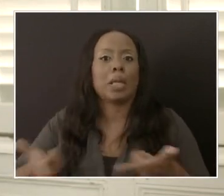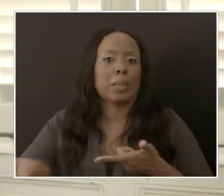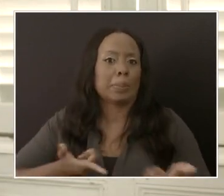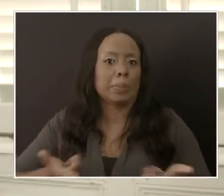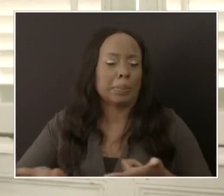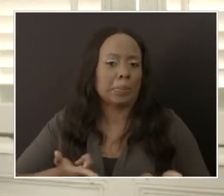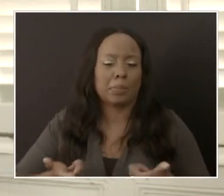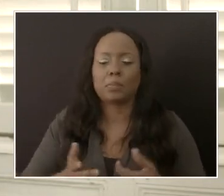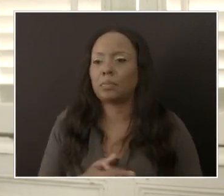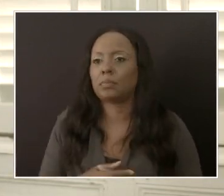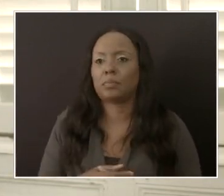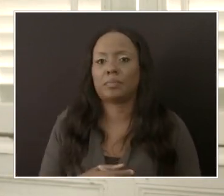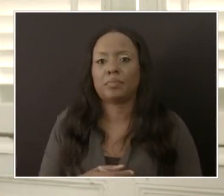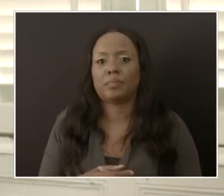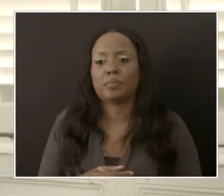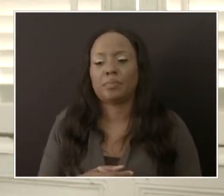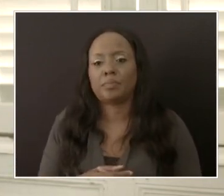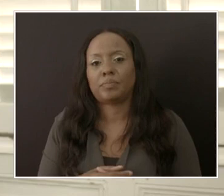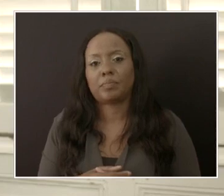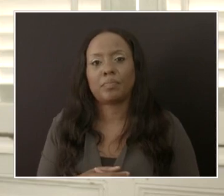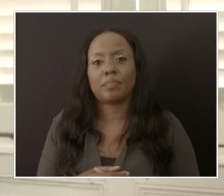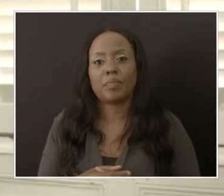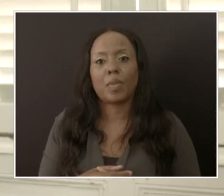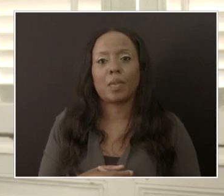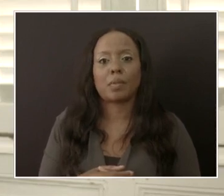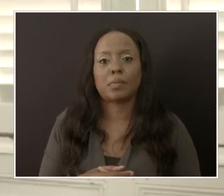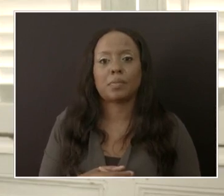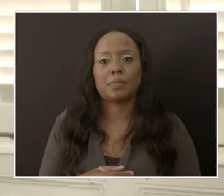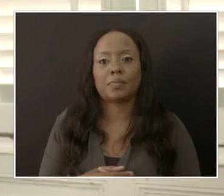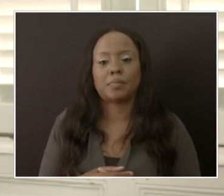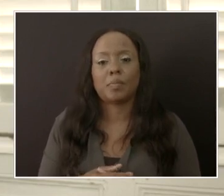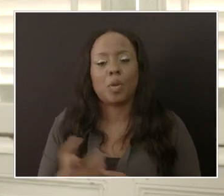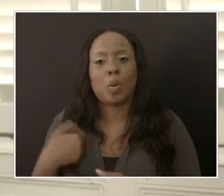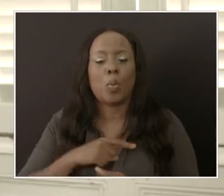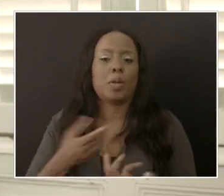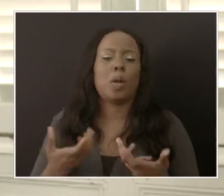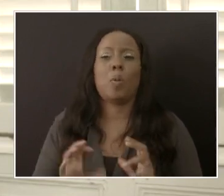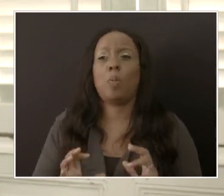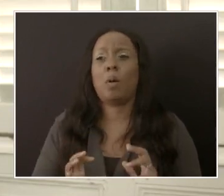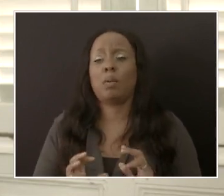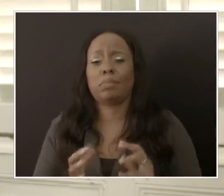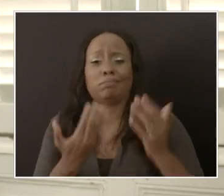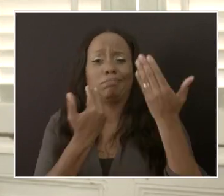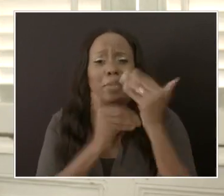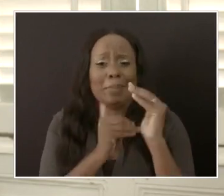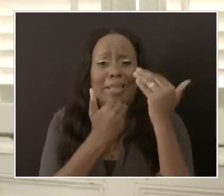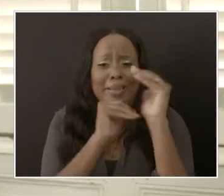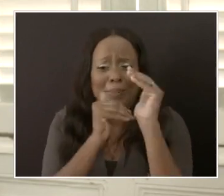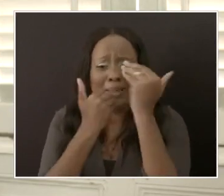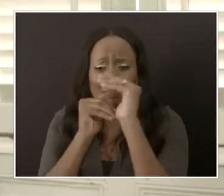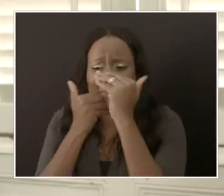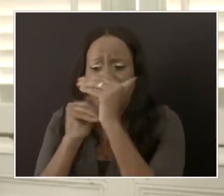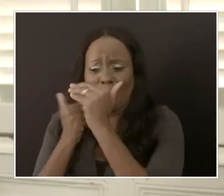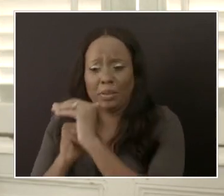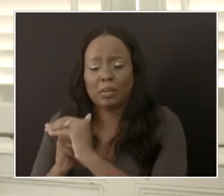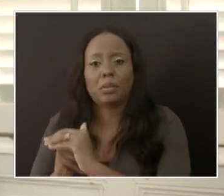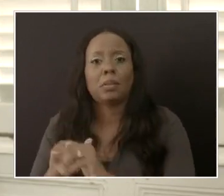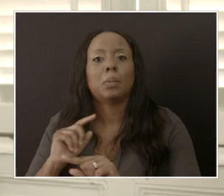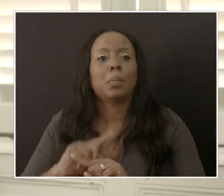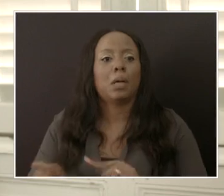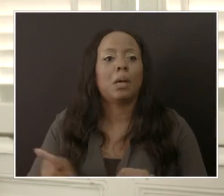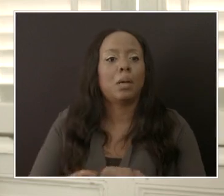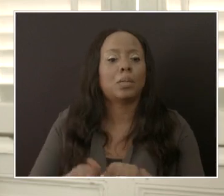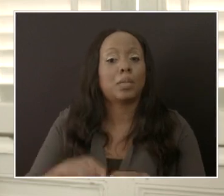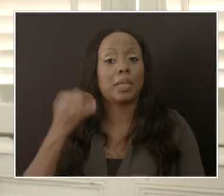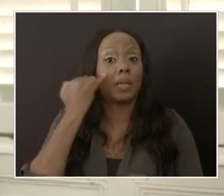don't want to completely restrict persons, um, all together. However, the issue comes with whether you're indoors or